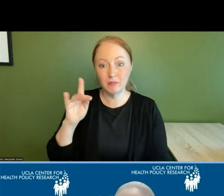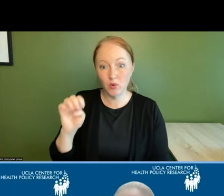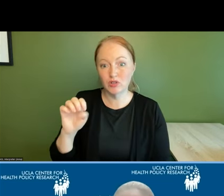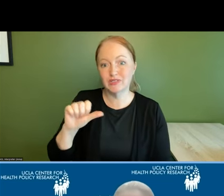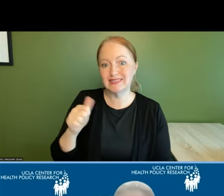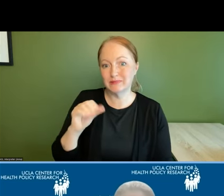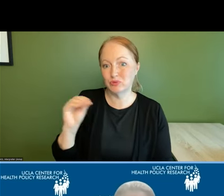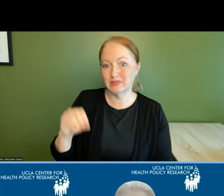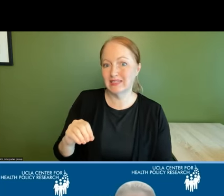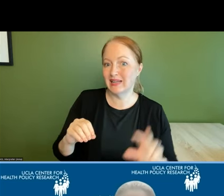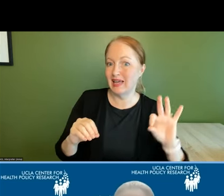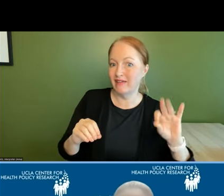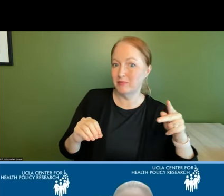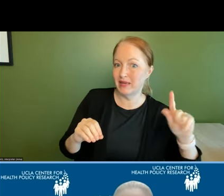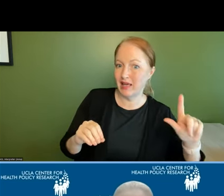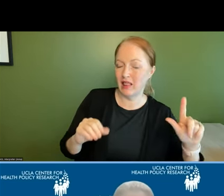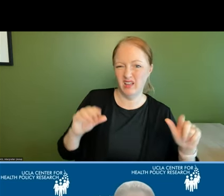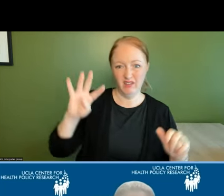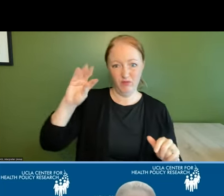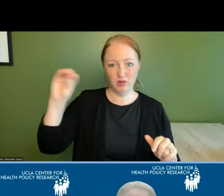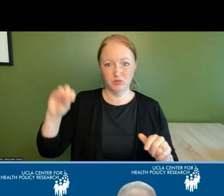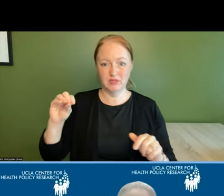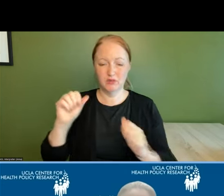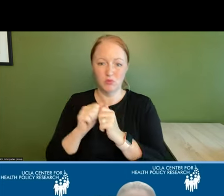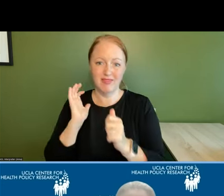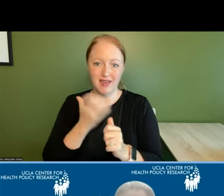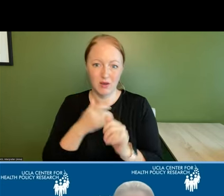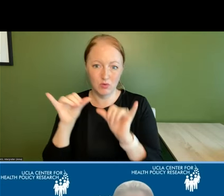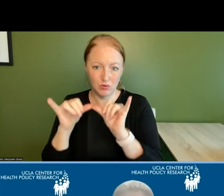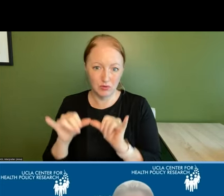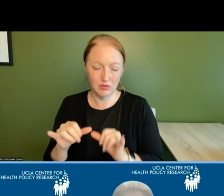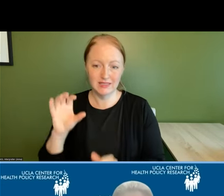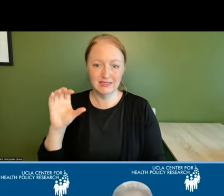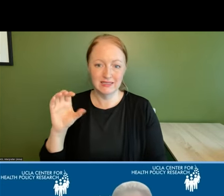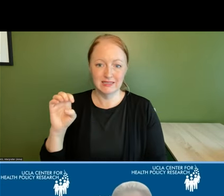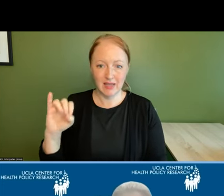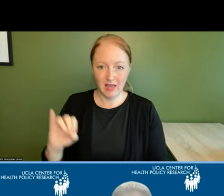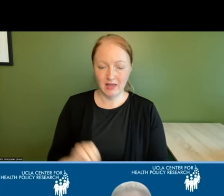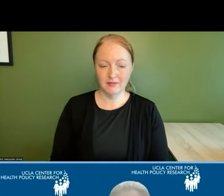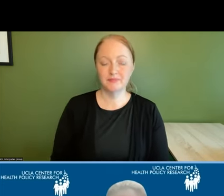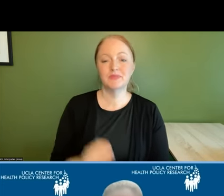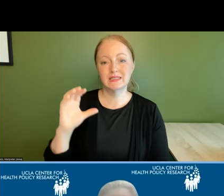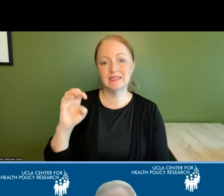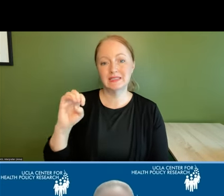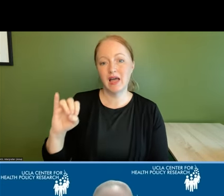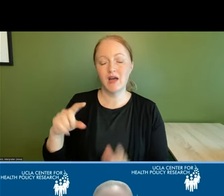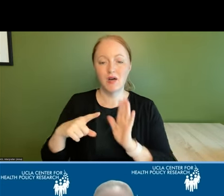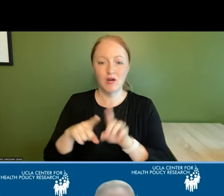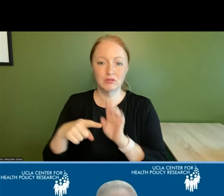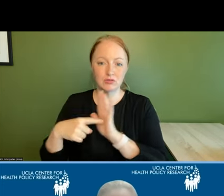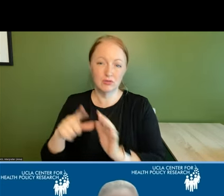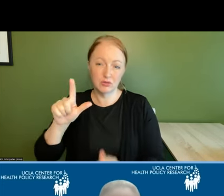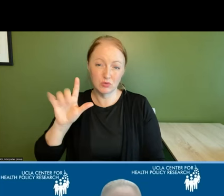percent when using the fpl as a metric to more than 40 percent that are identified when using the cei the cei also illustrates that